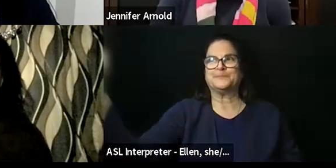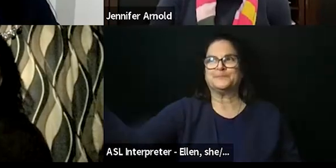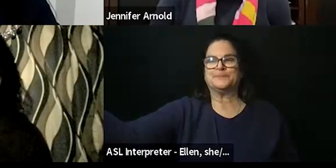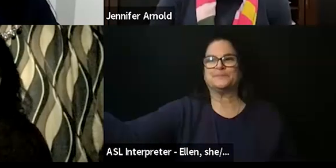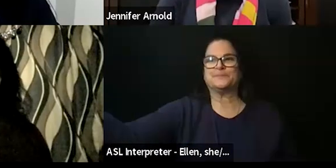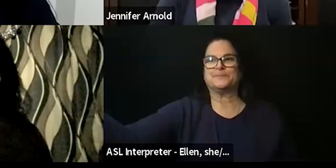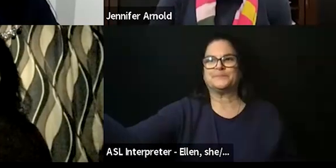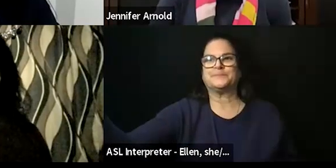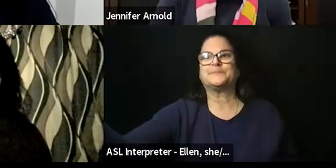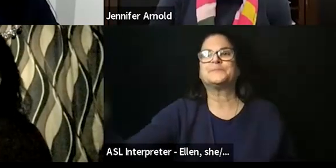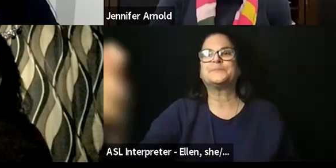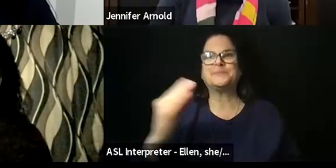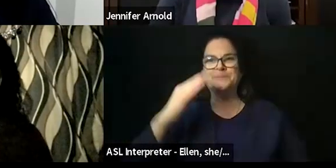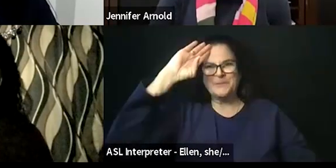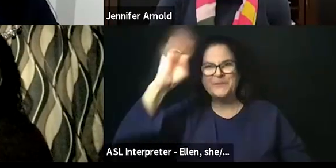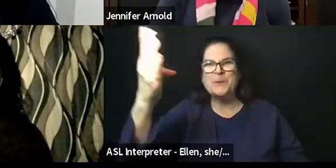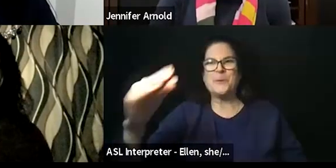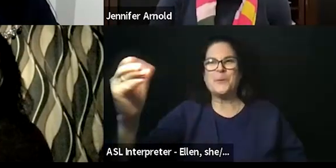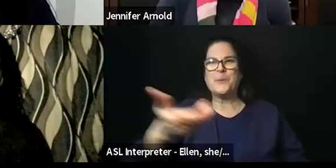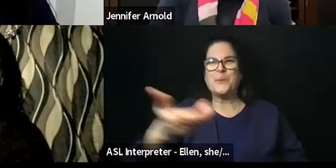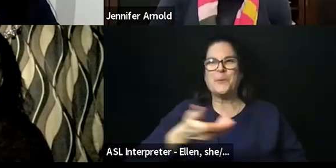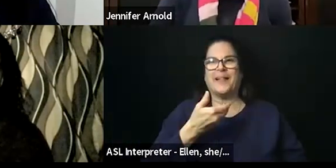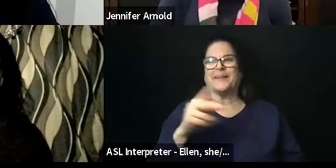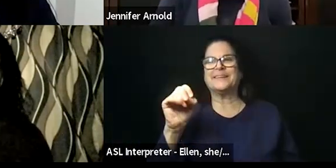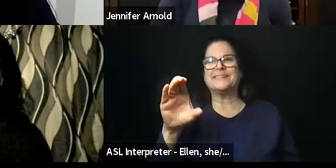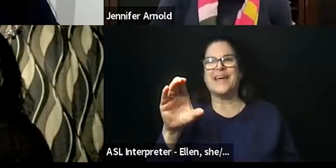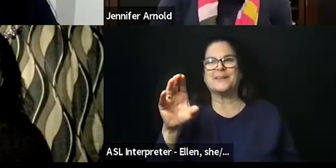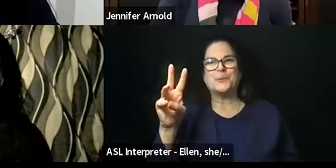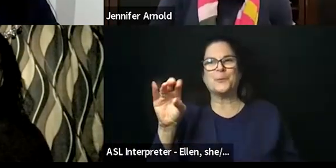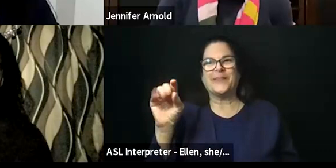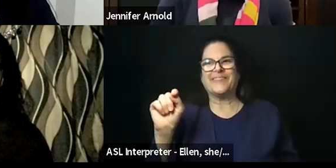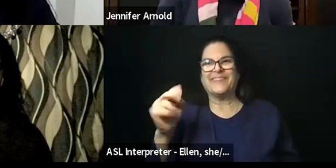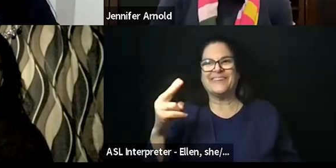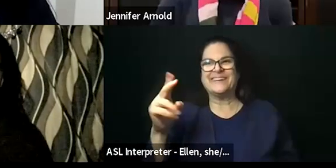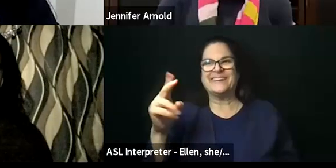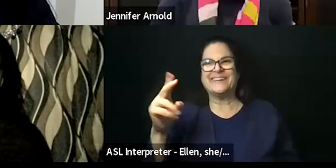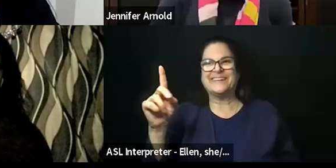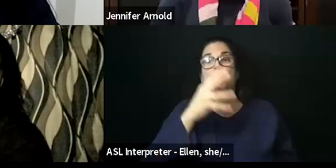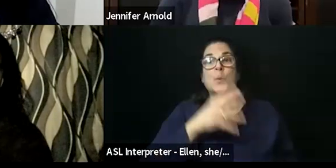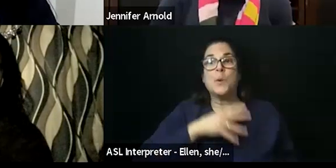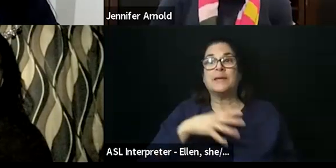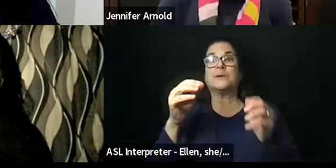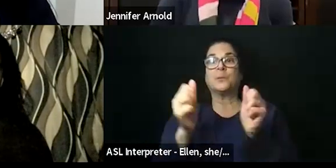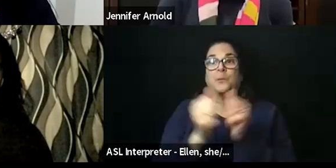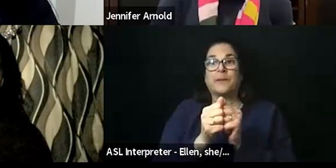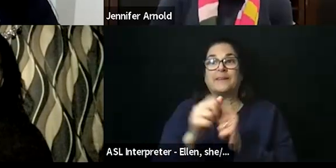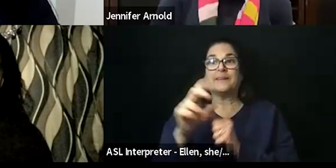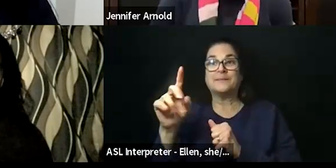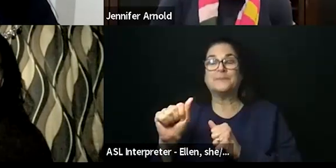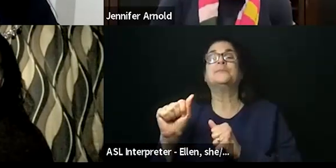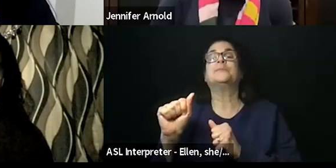Good afternoon and welcome to the Docs with Disabilities Women with Disabilities in Medicine Mentorship Panel.